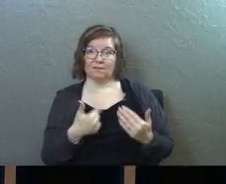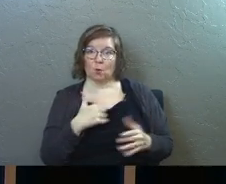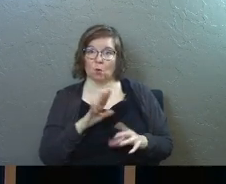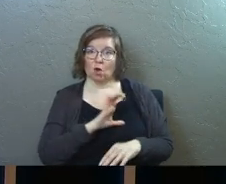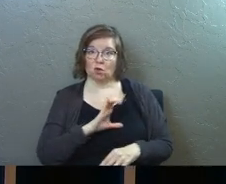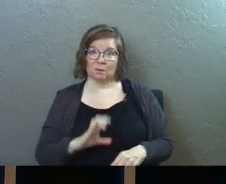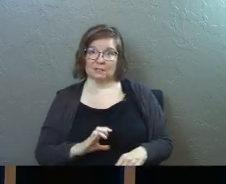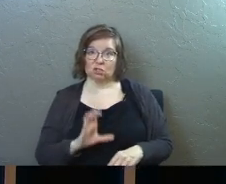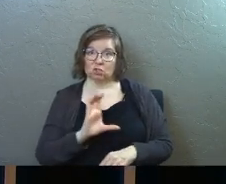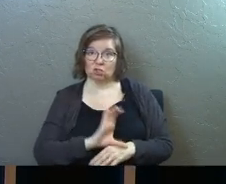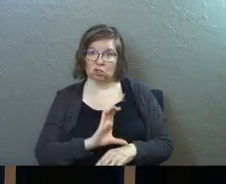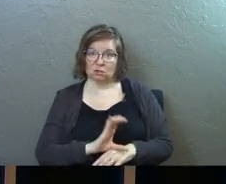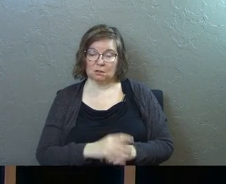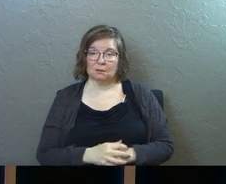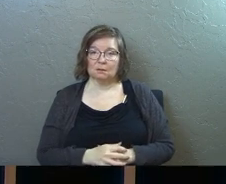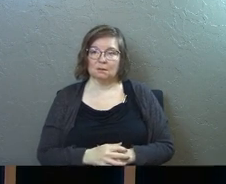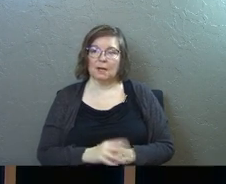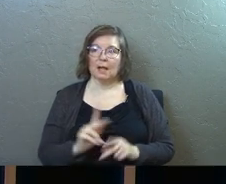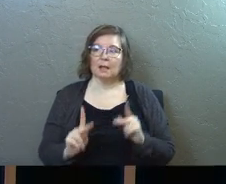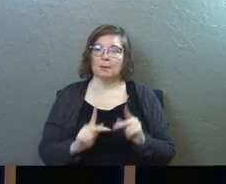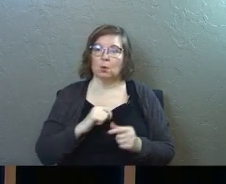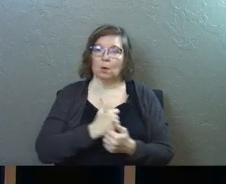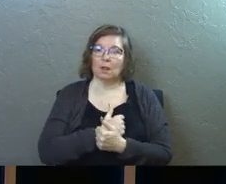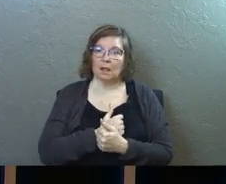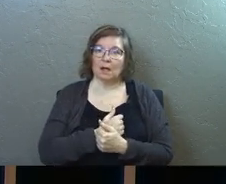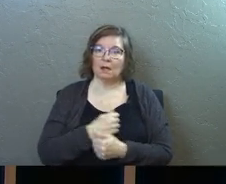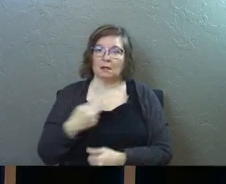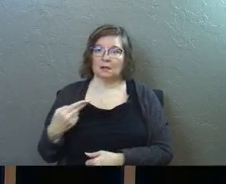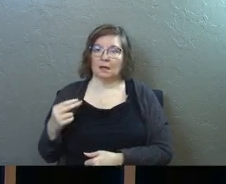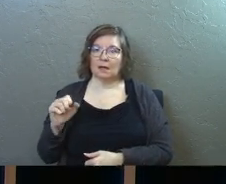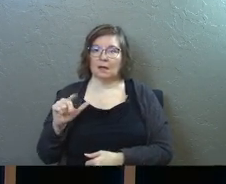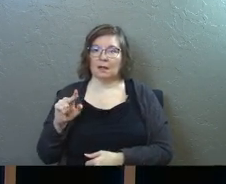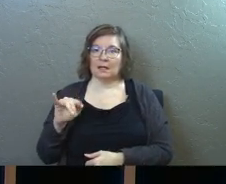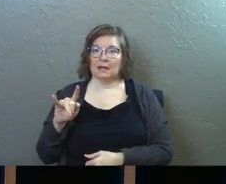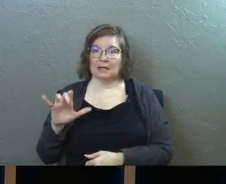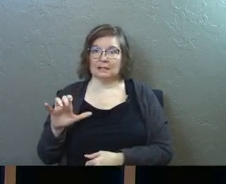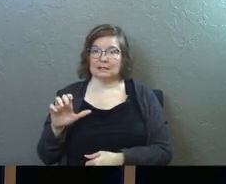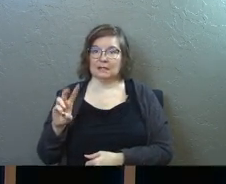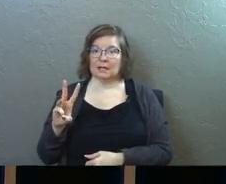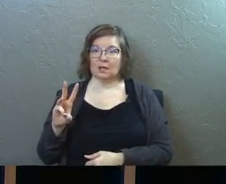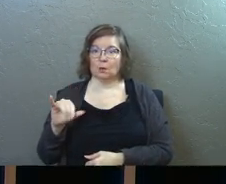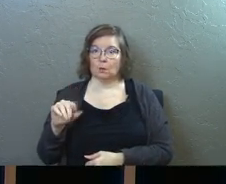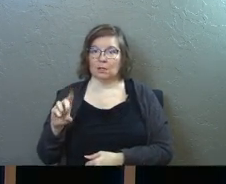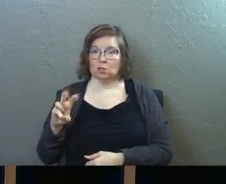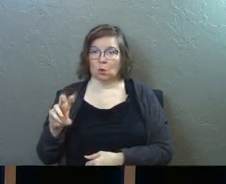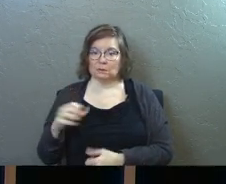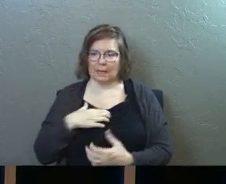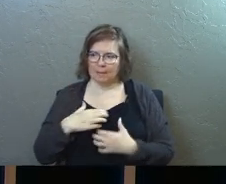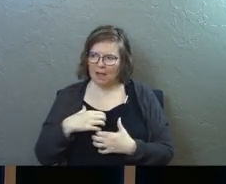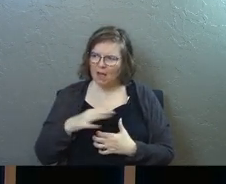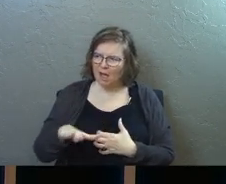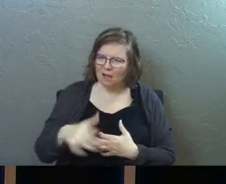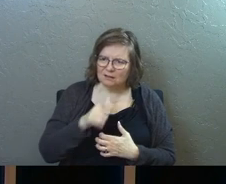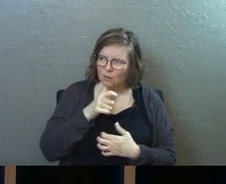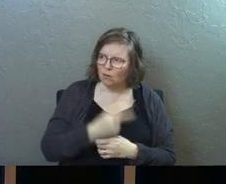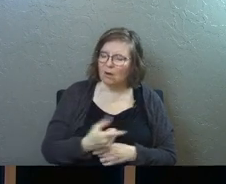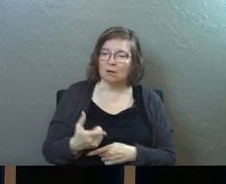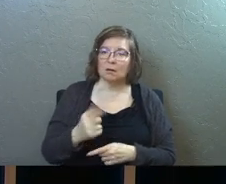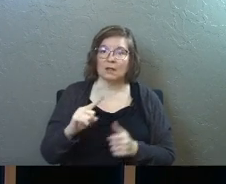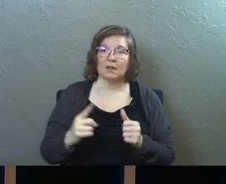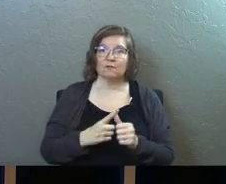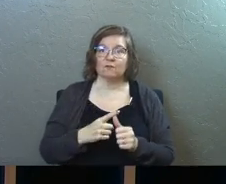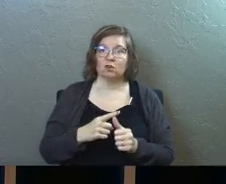though we're all Christians in the church and the people who love the Hellenistic widows they're they complained about it and the very first church deacons